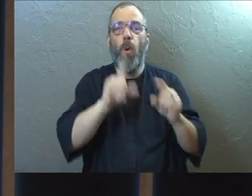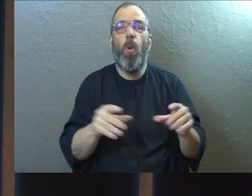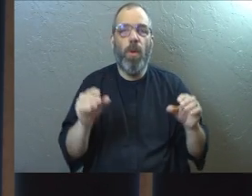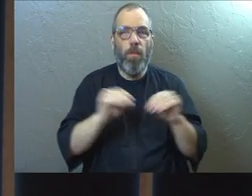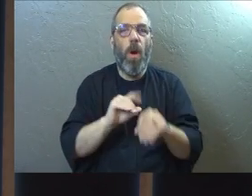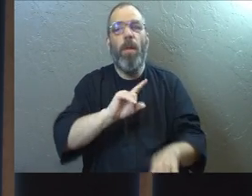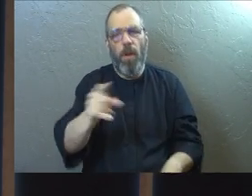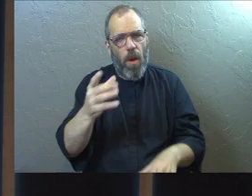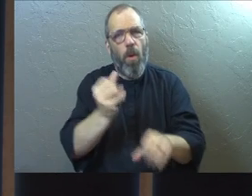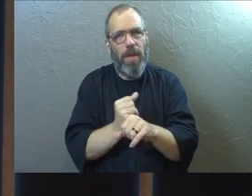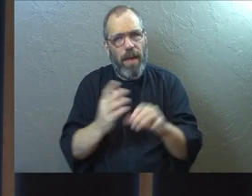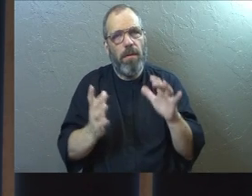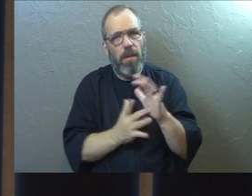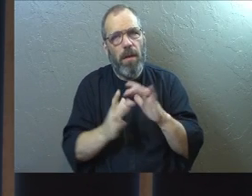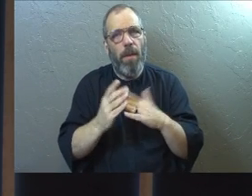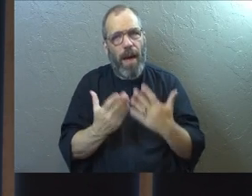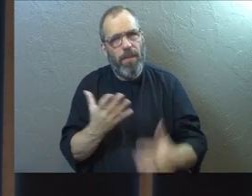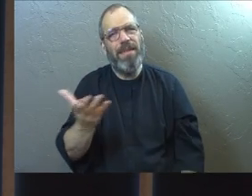But go back and get a Bible.